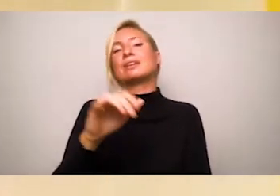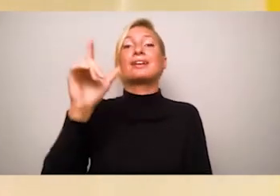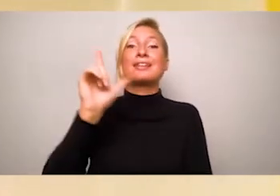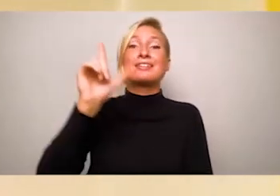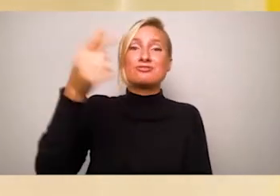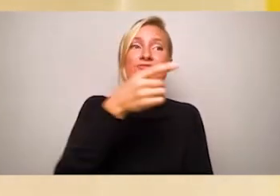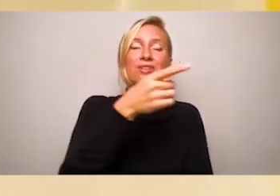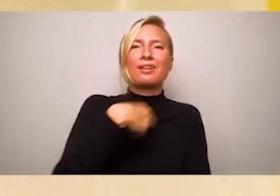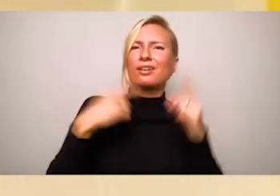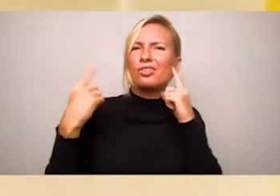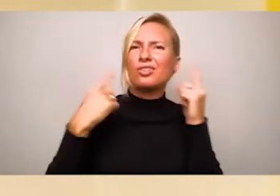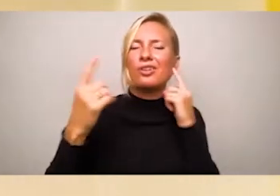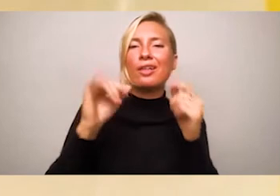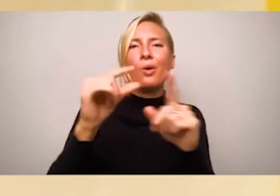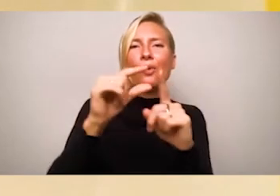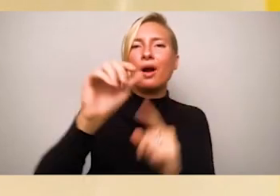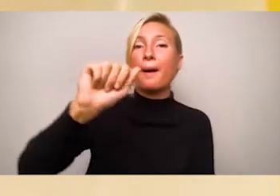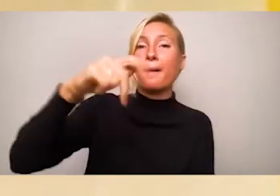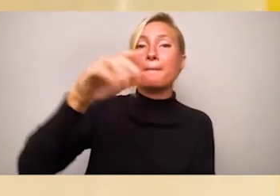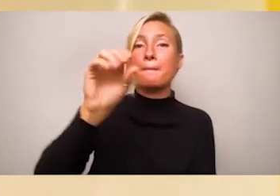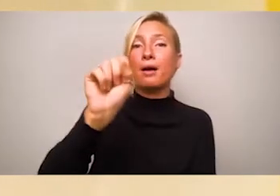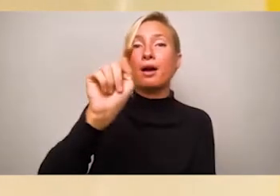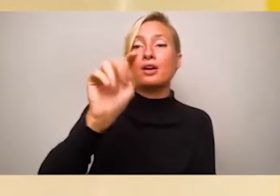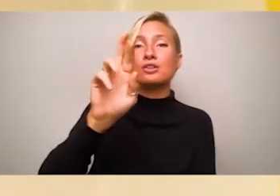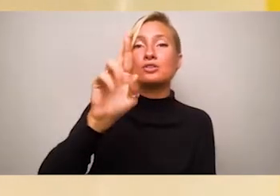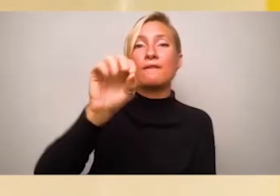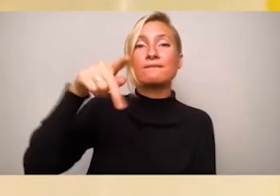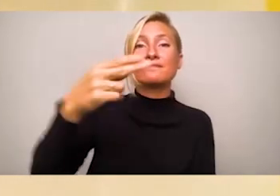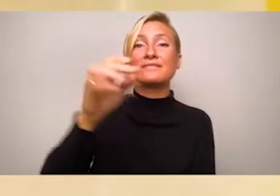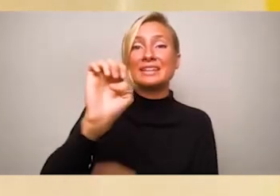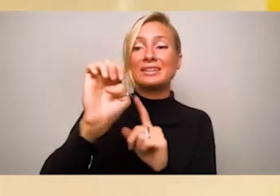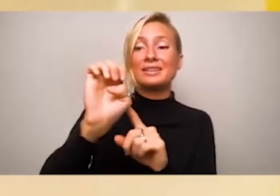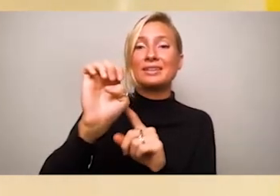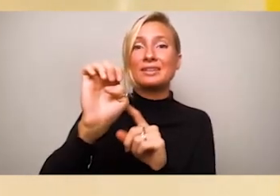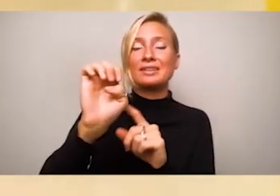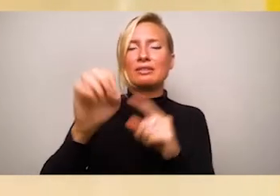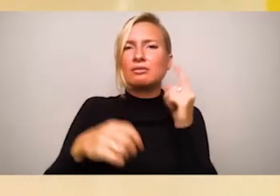aptly revealed stark contrast because I didn't even recognize it as English.